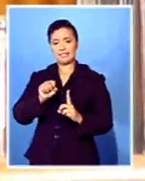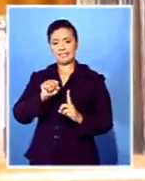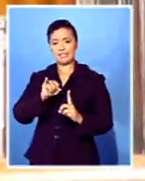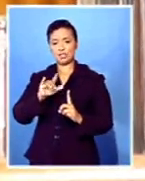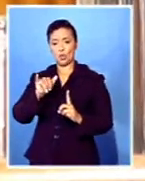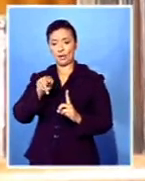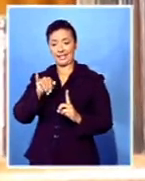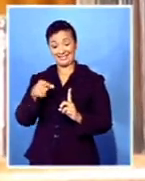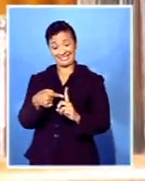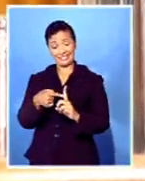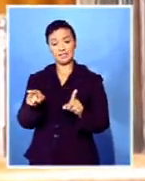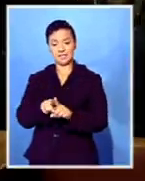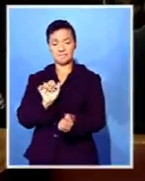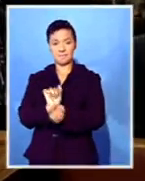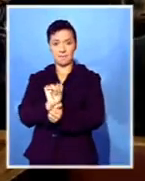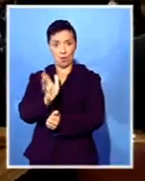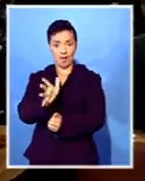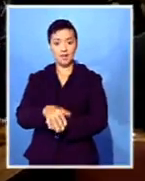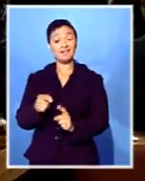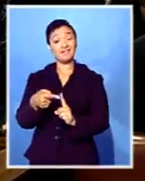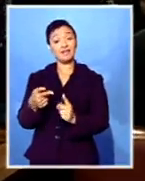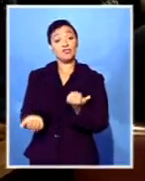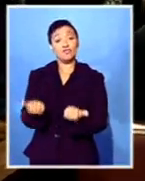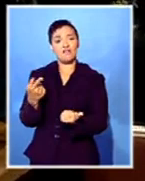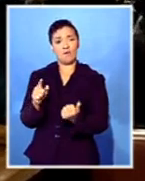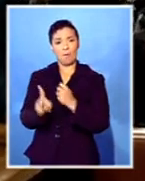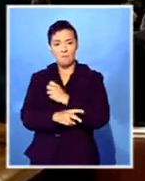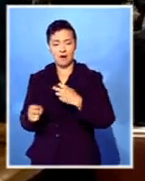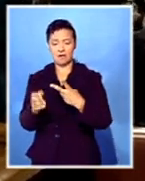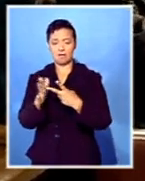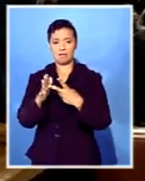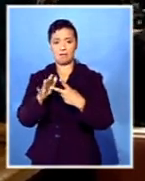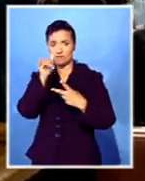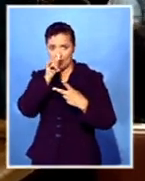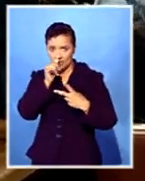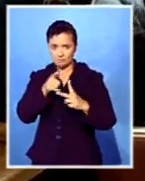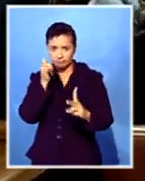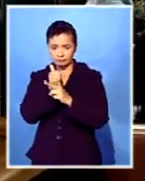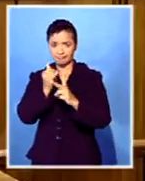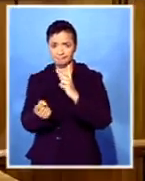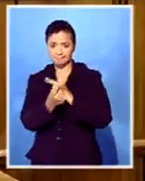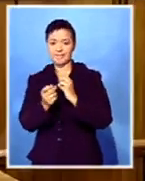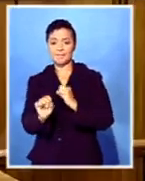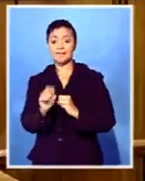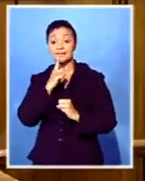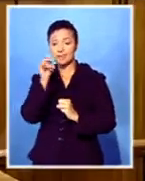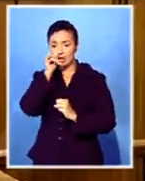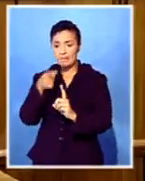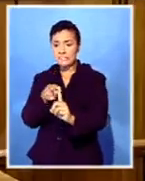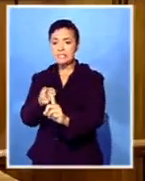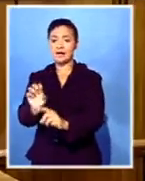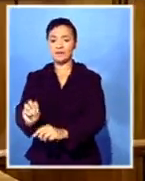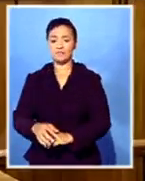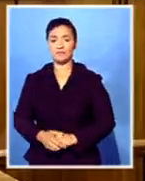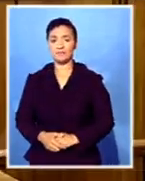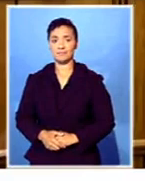will also be prosecuted. He will stand trial for murder, robbery and defeating the ends of justice. The trial has been